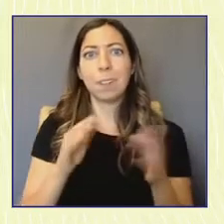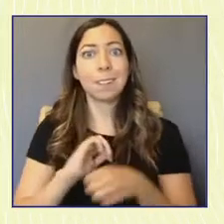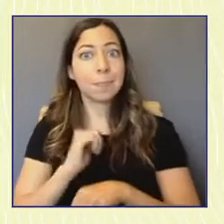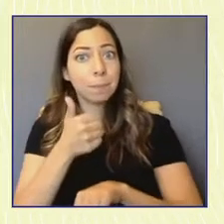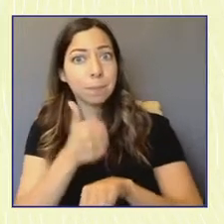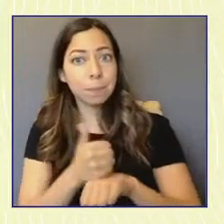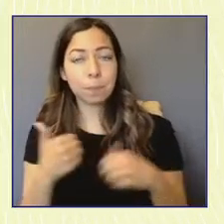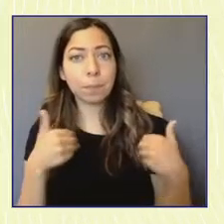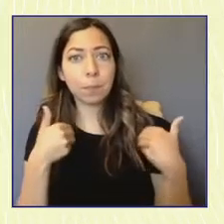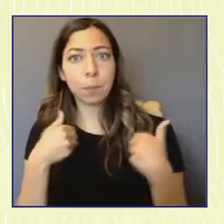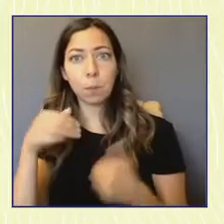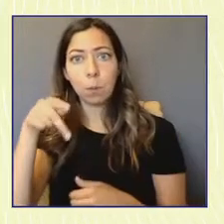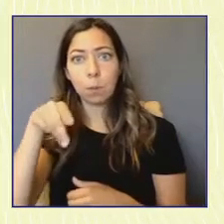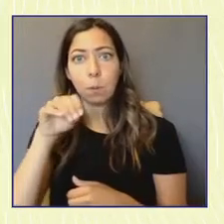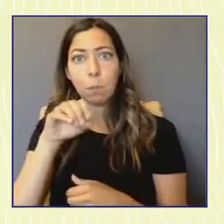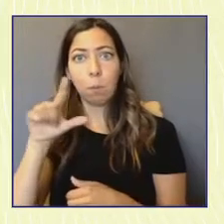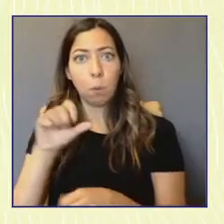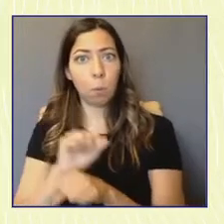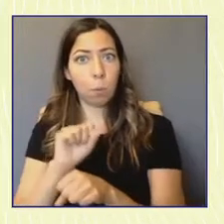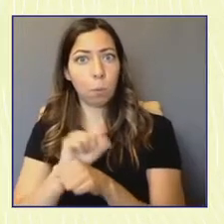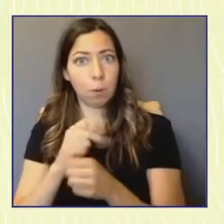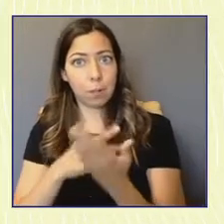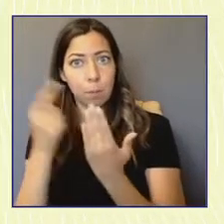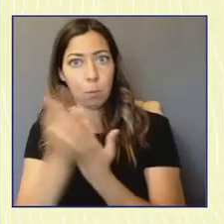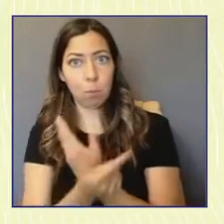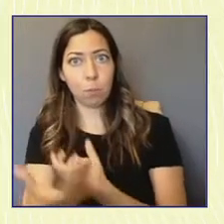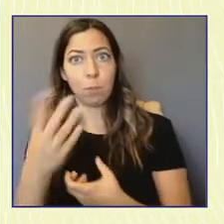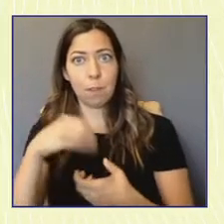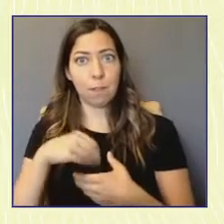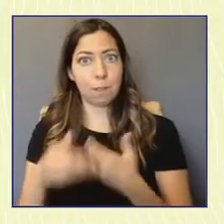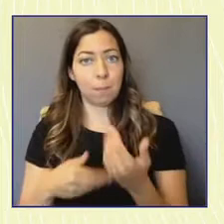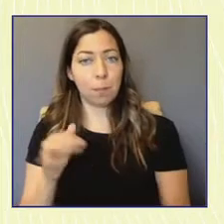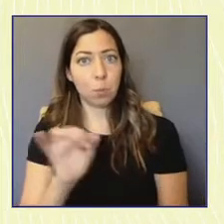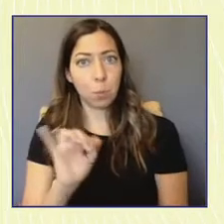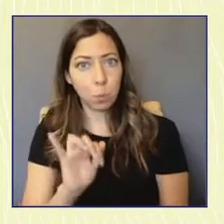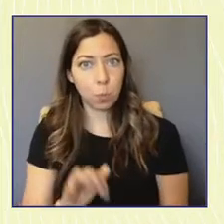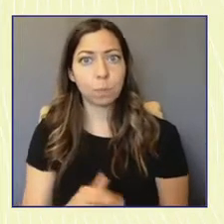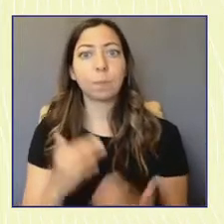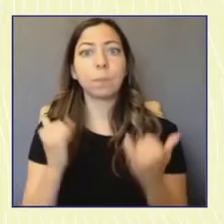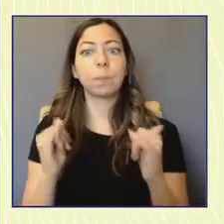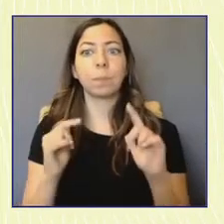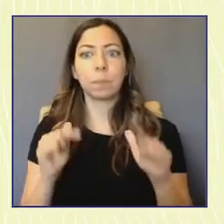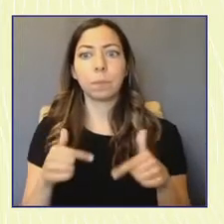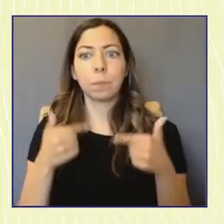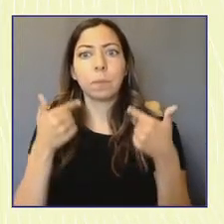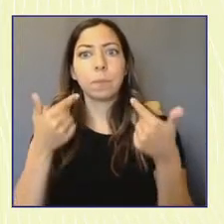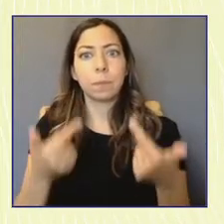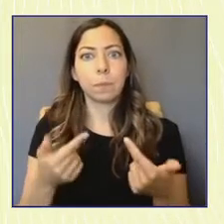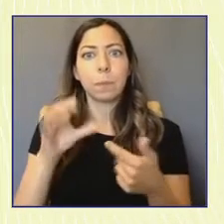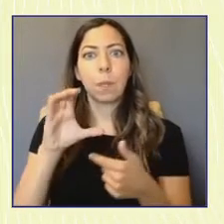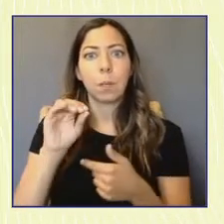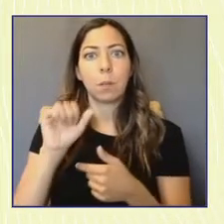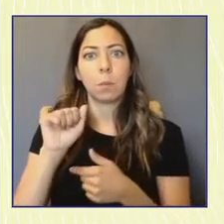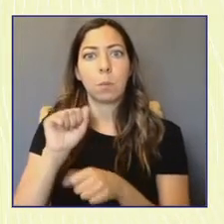actually bring young people to the electoral process. And I'll hand it over to my colleague, Ruby, to take it from here.